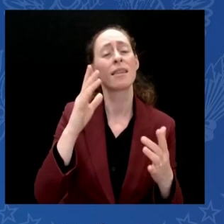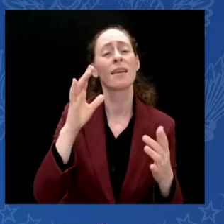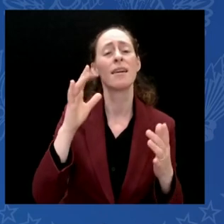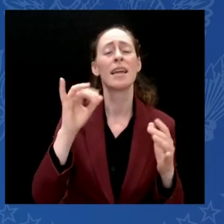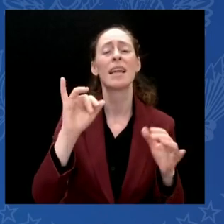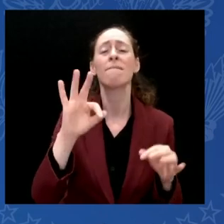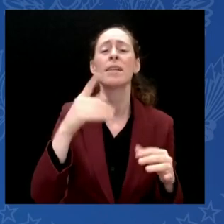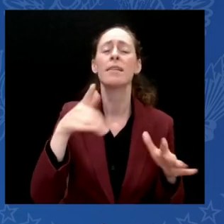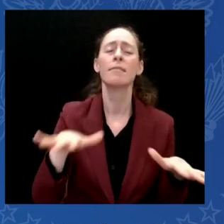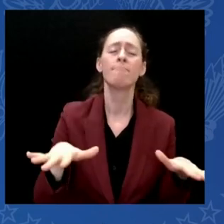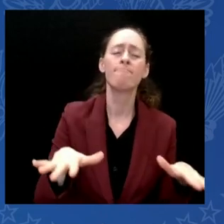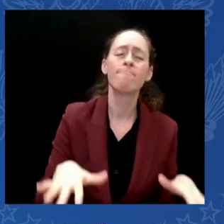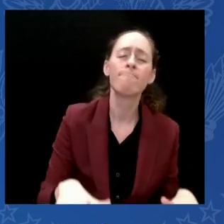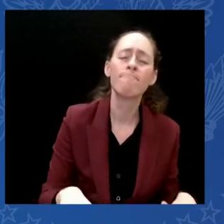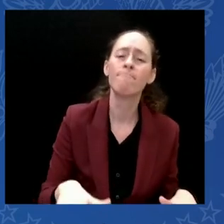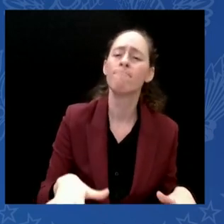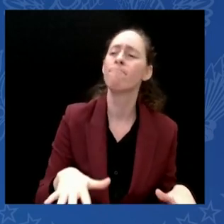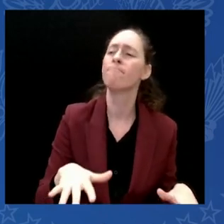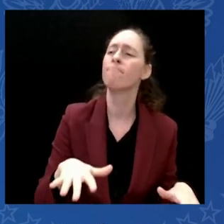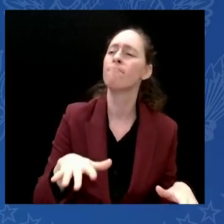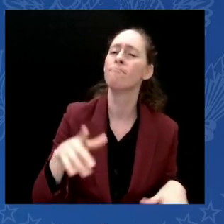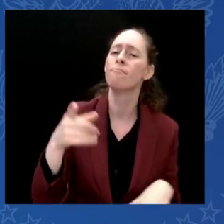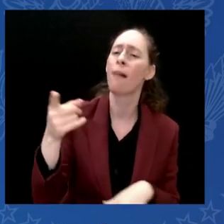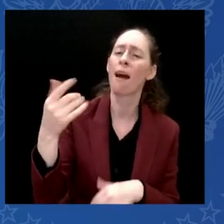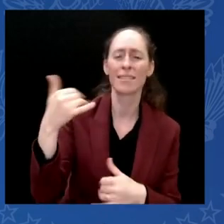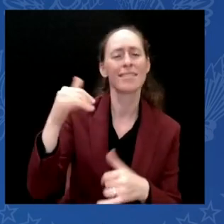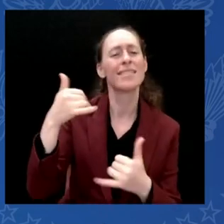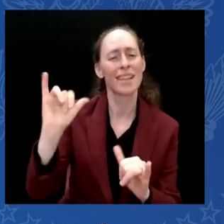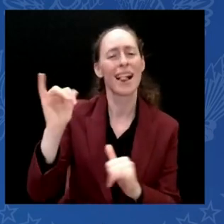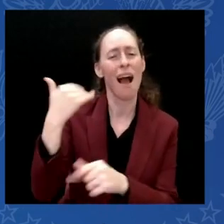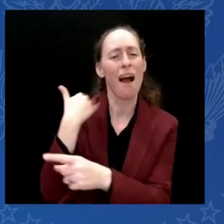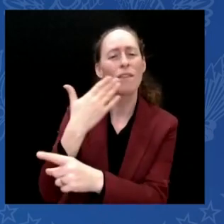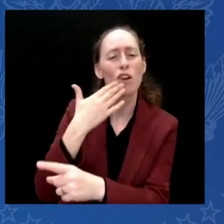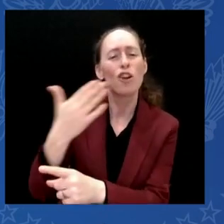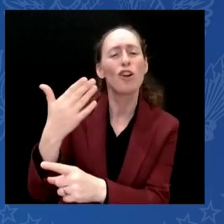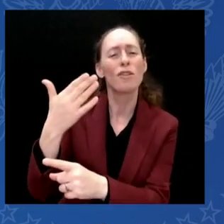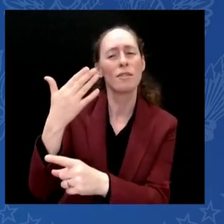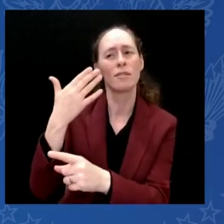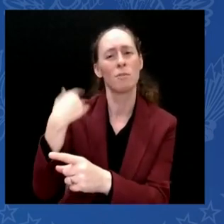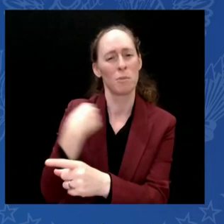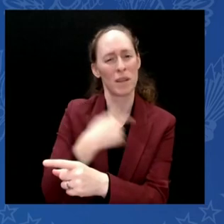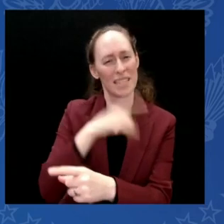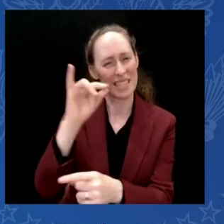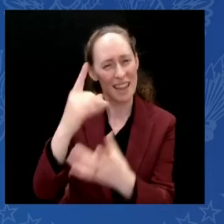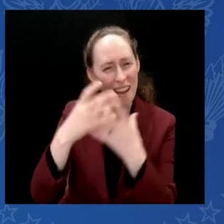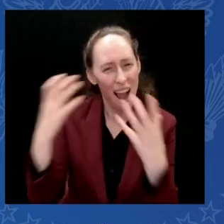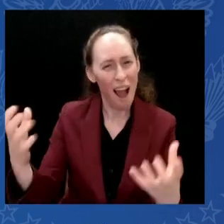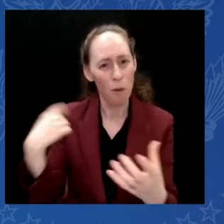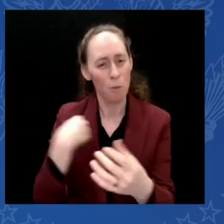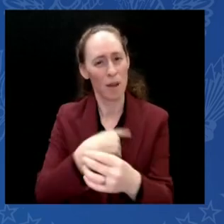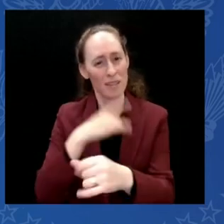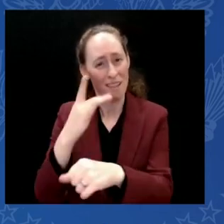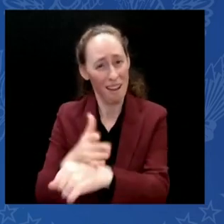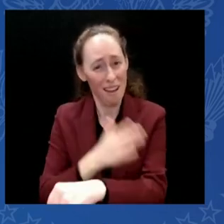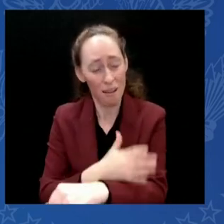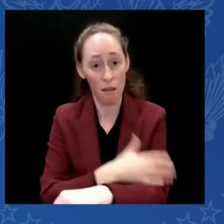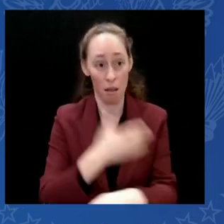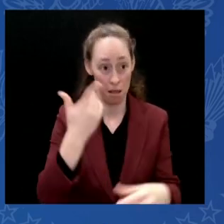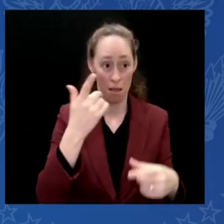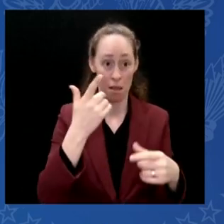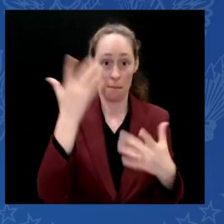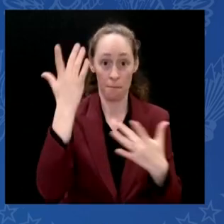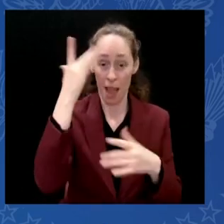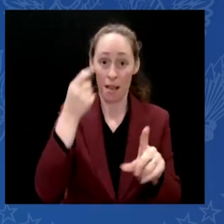better. COVID no longer controls our lives. Our kids are back in school. People are back to work. In fact,